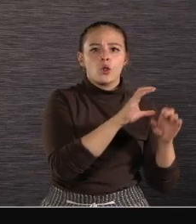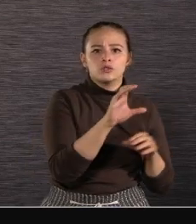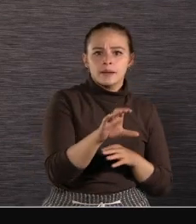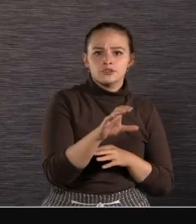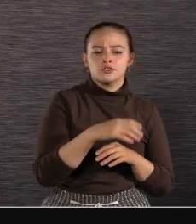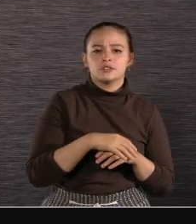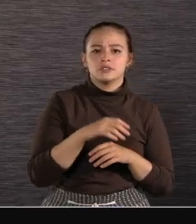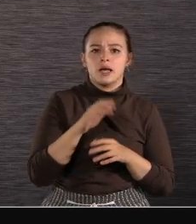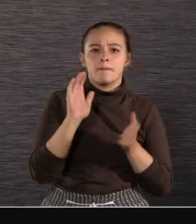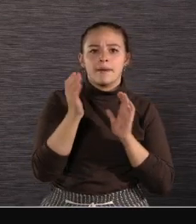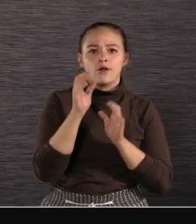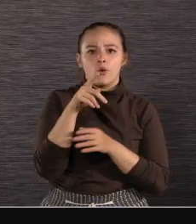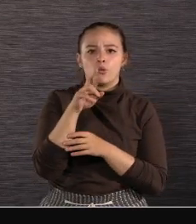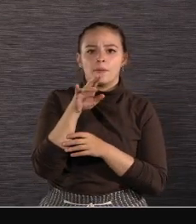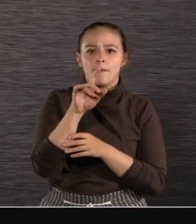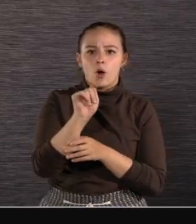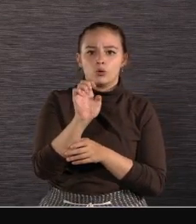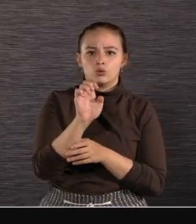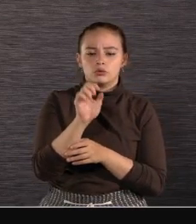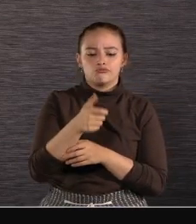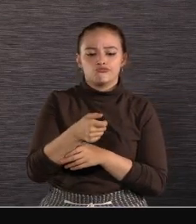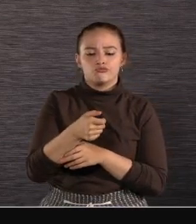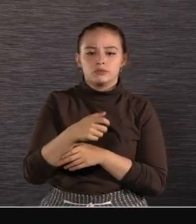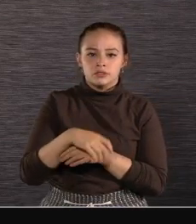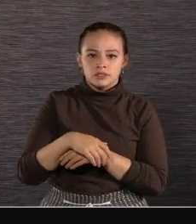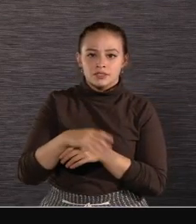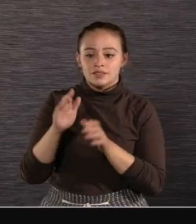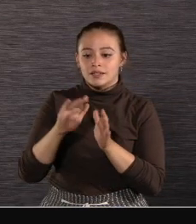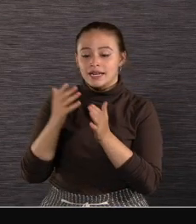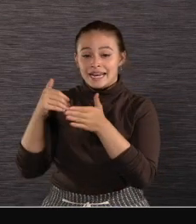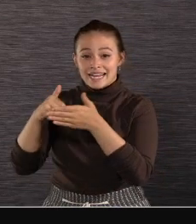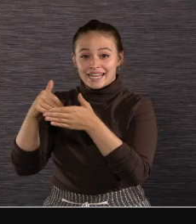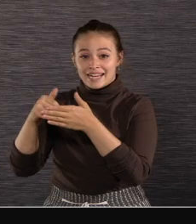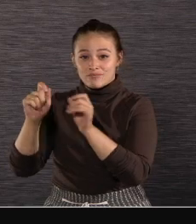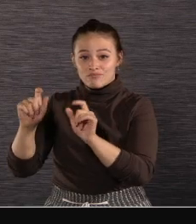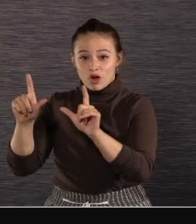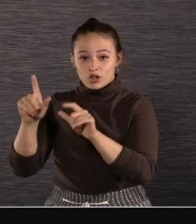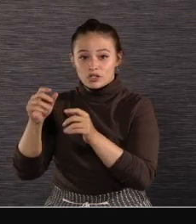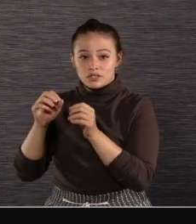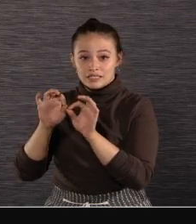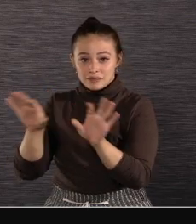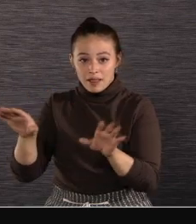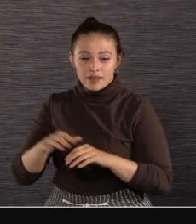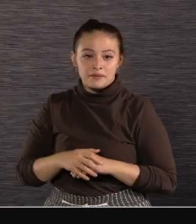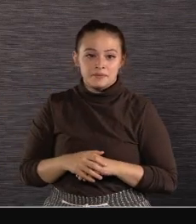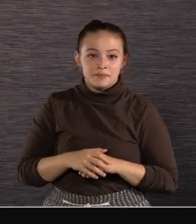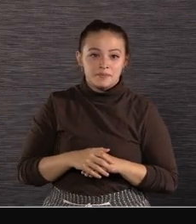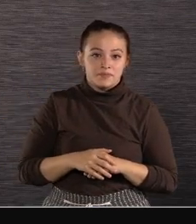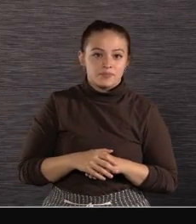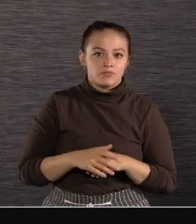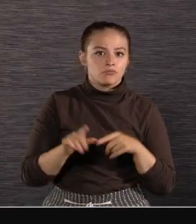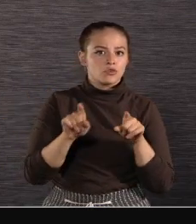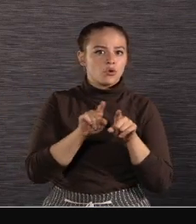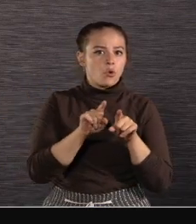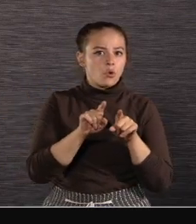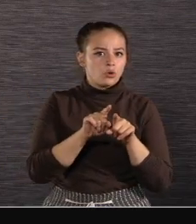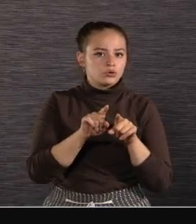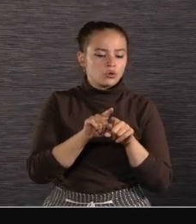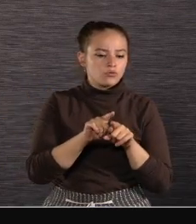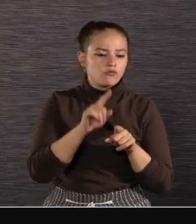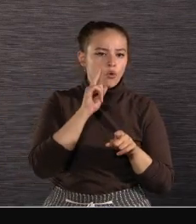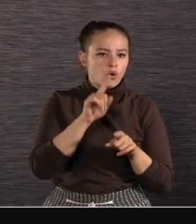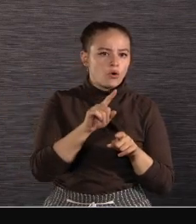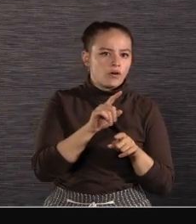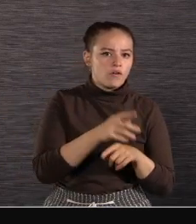remote operation And in-monitor display We're also offering new software licenses For 4K to 2K conversion